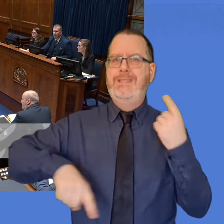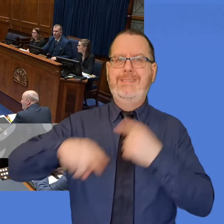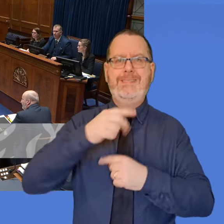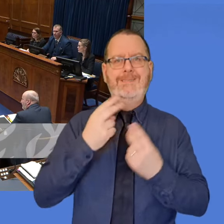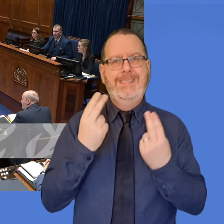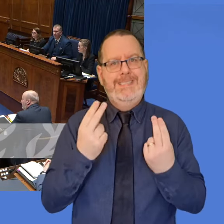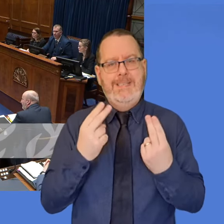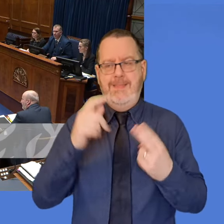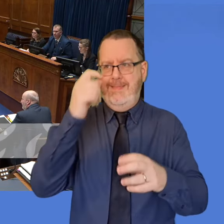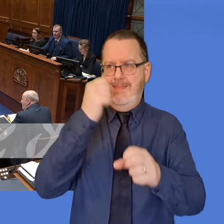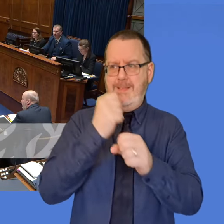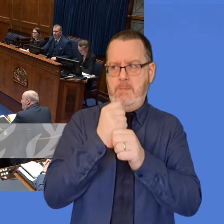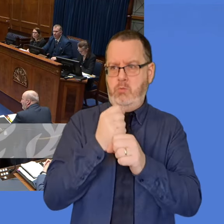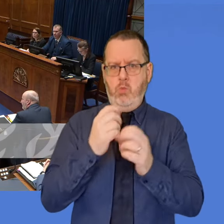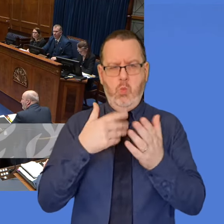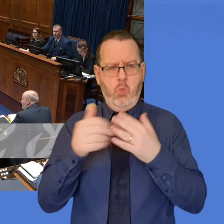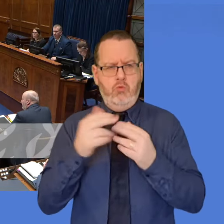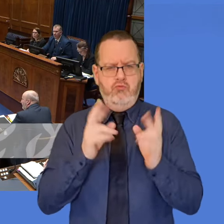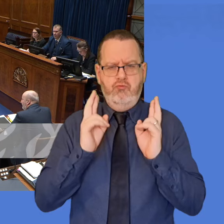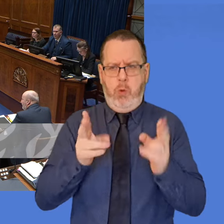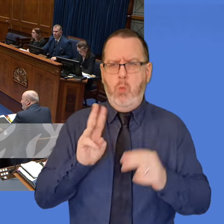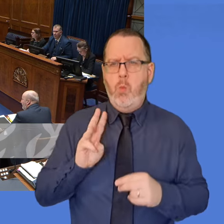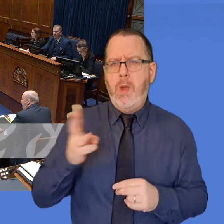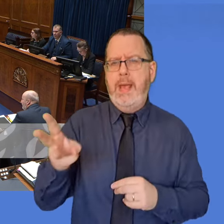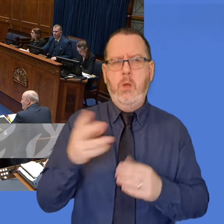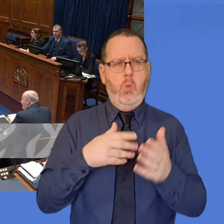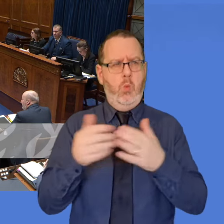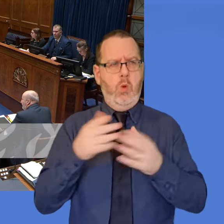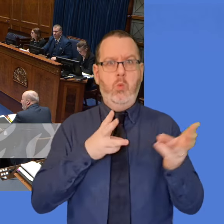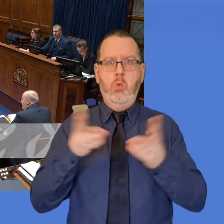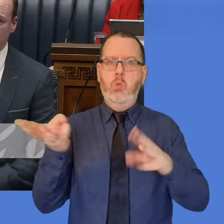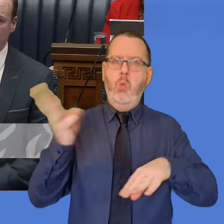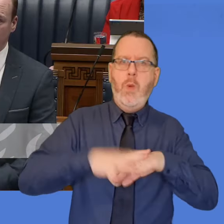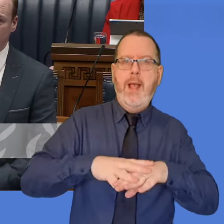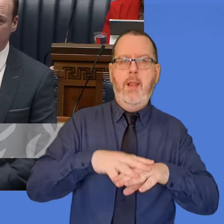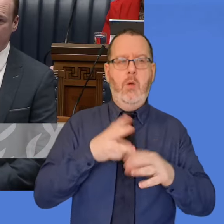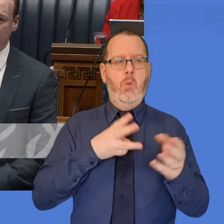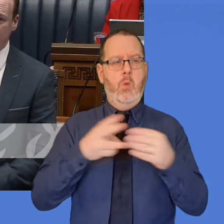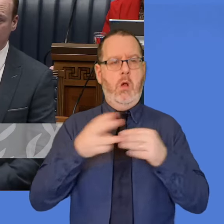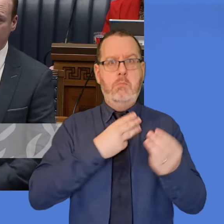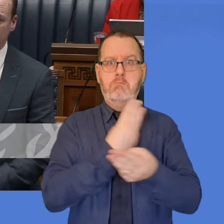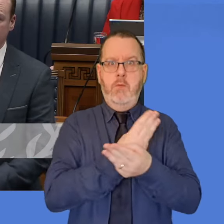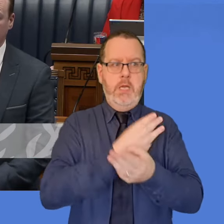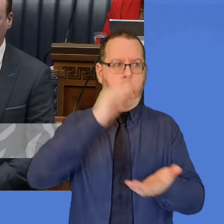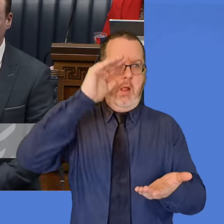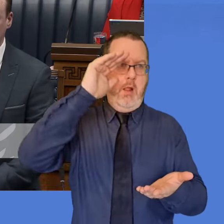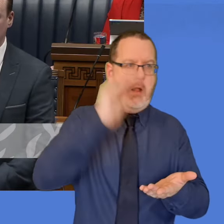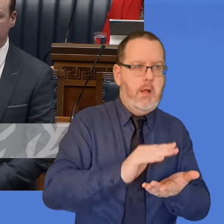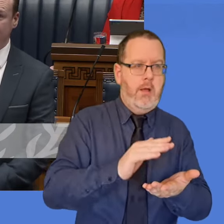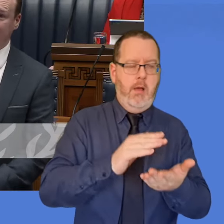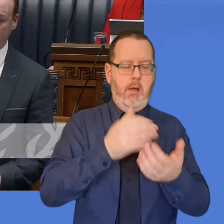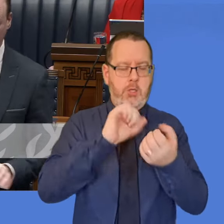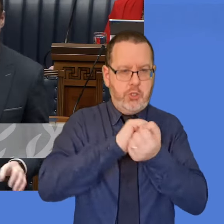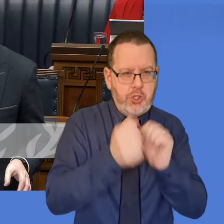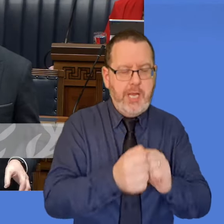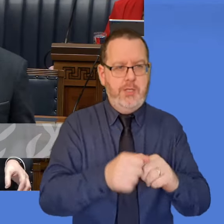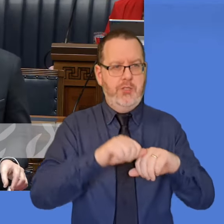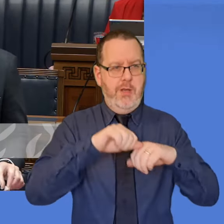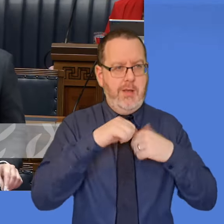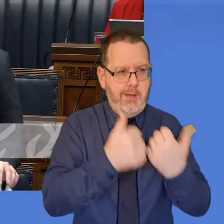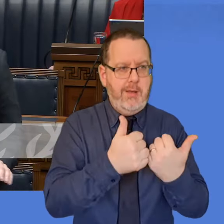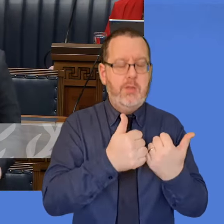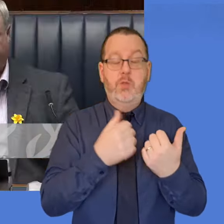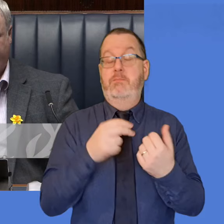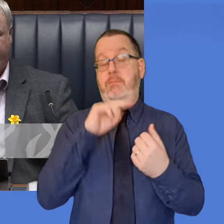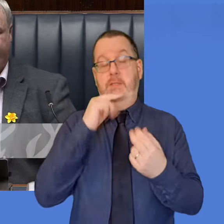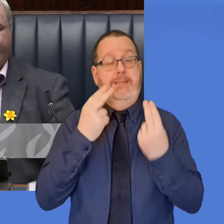ensure that we have a strategy that actually works, that will actually deliver the change that we want to see and so that includes taking learning from all